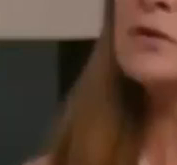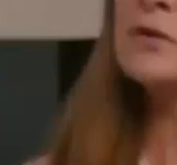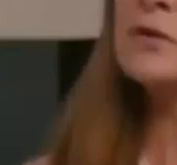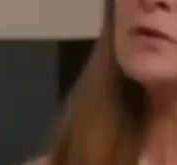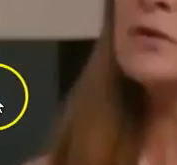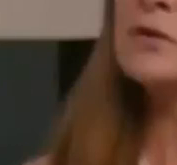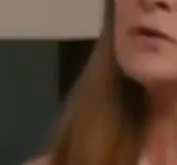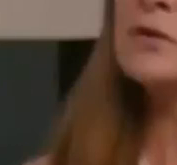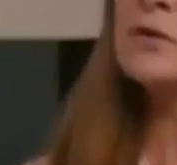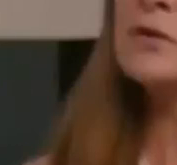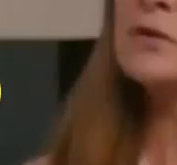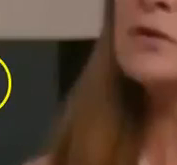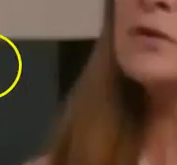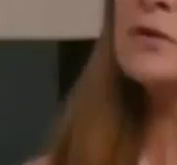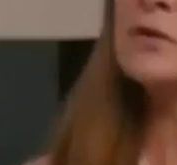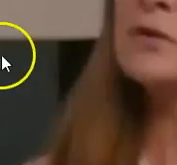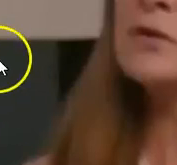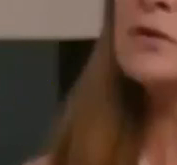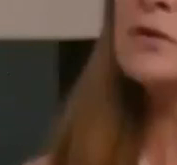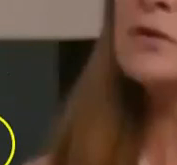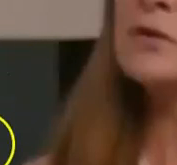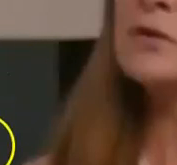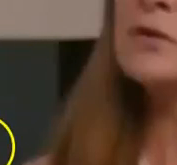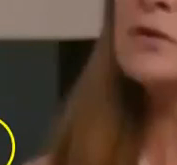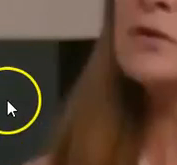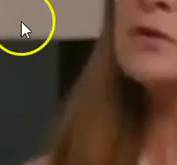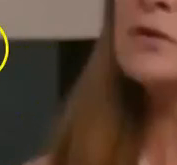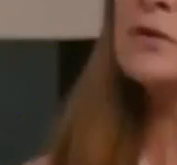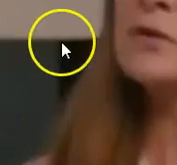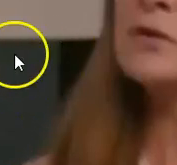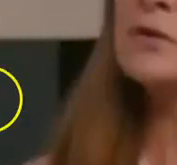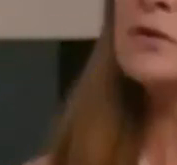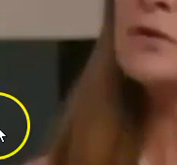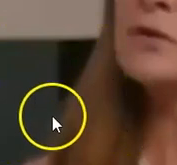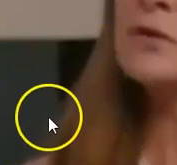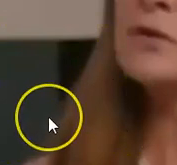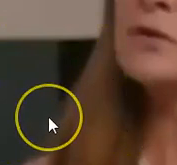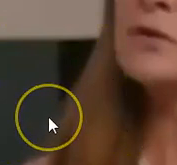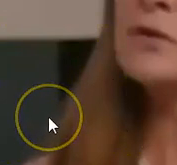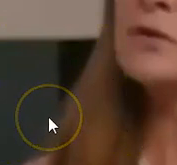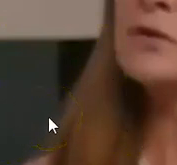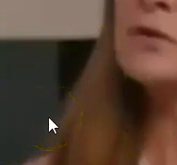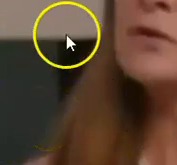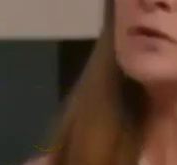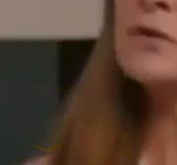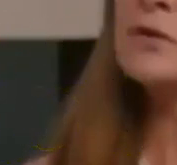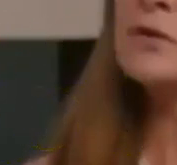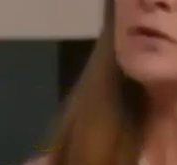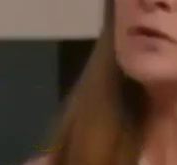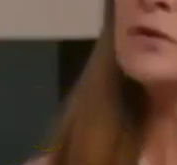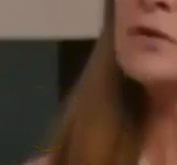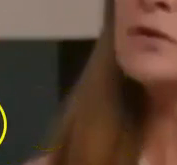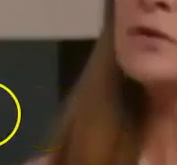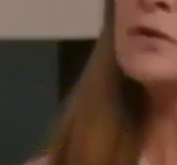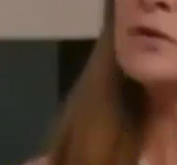indigenous people uh the the the natives yeah the tribes it has always